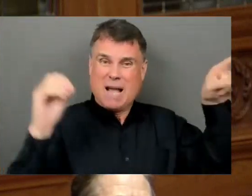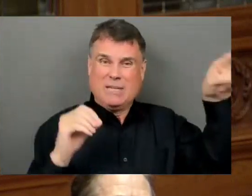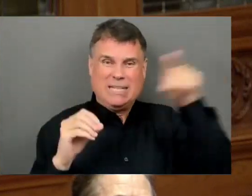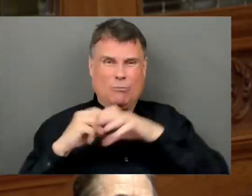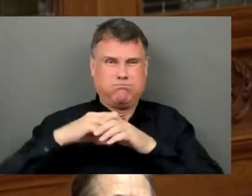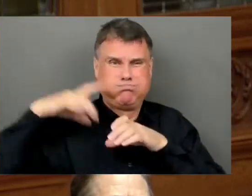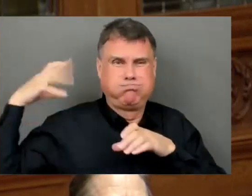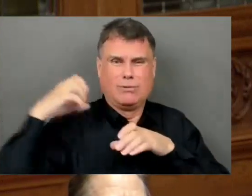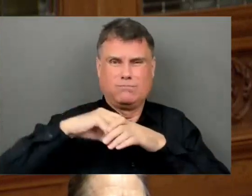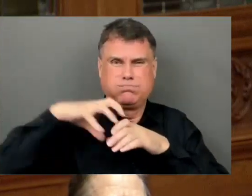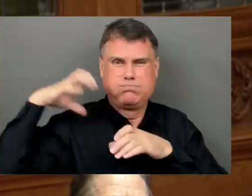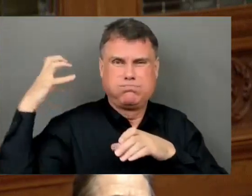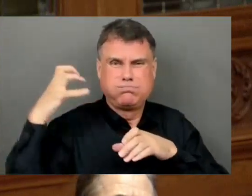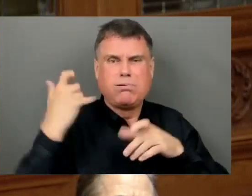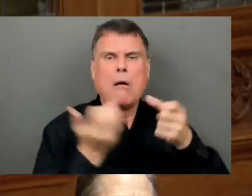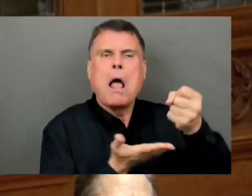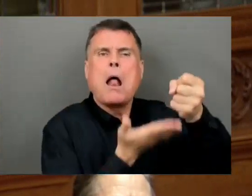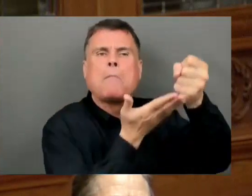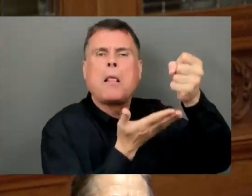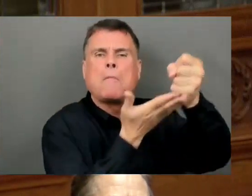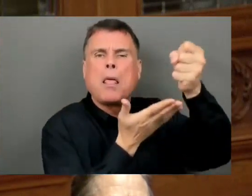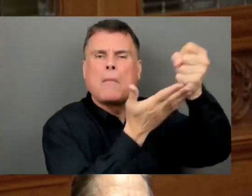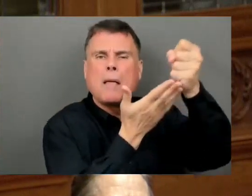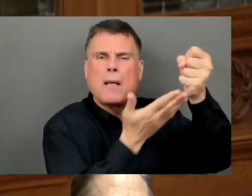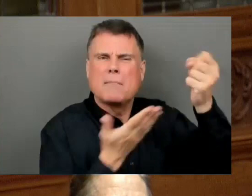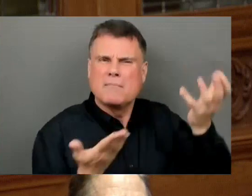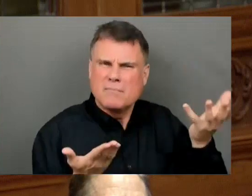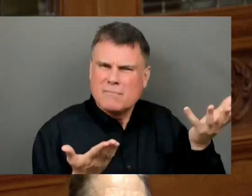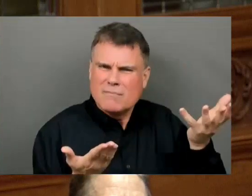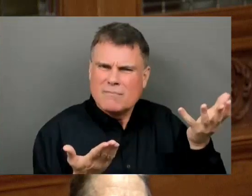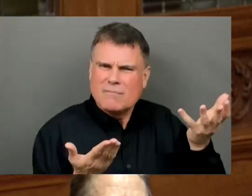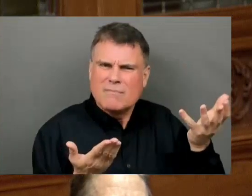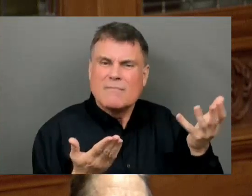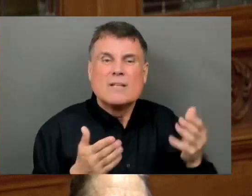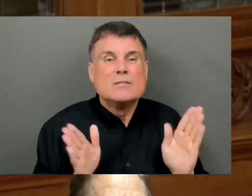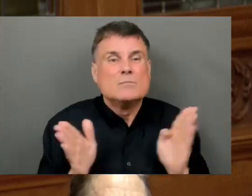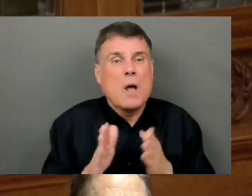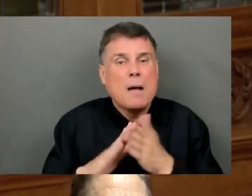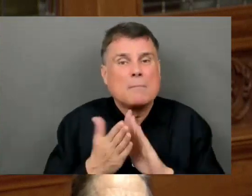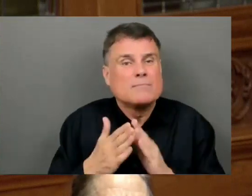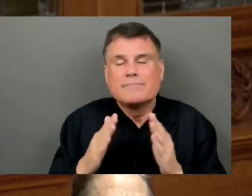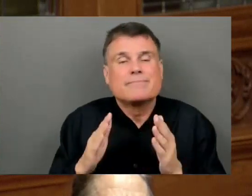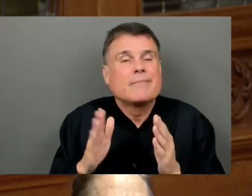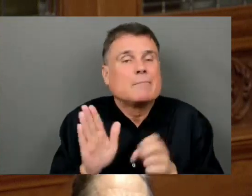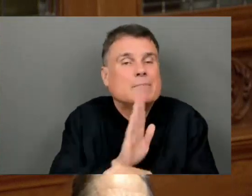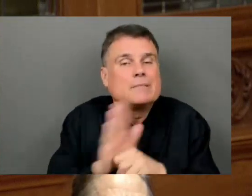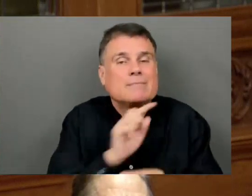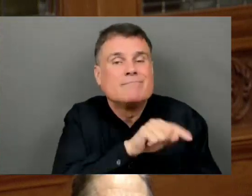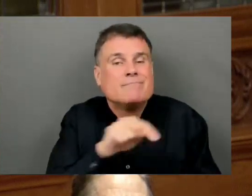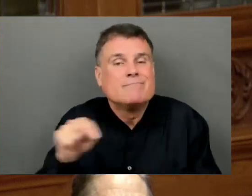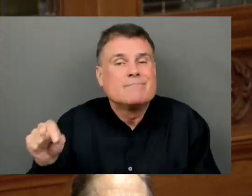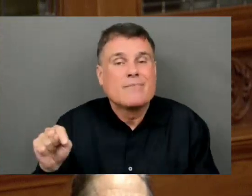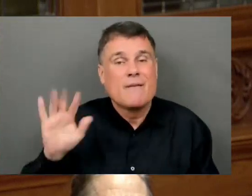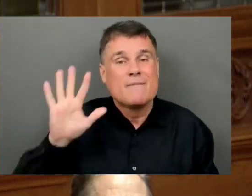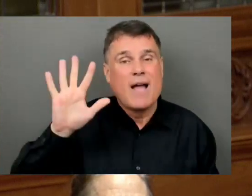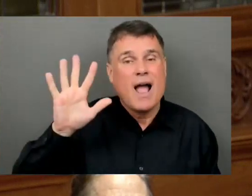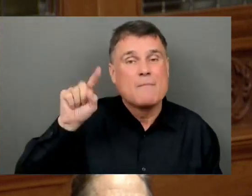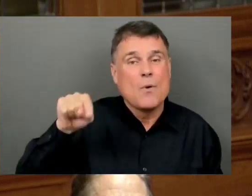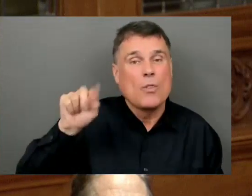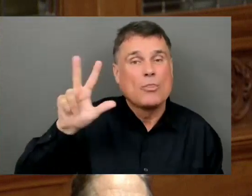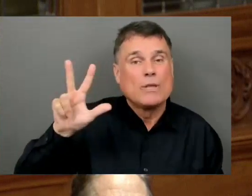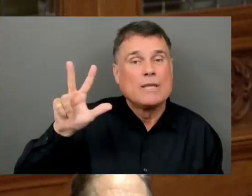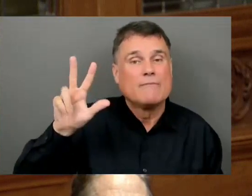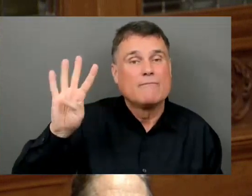living. At least $5.34 billion in provincial subsidies are planned for LNG Canada. Meanwhile,